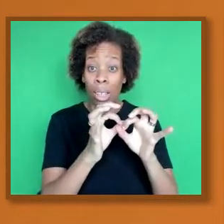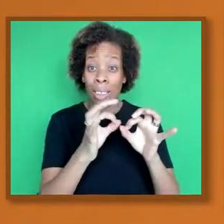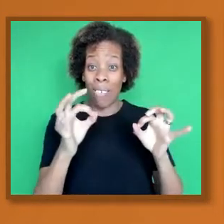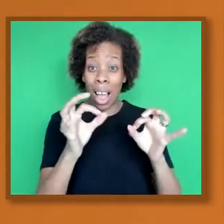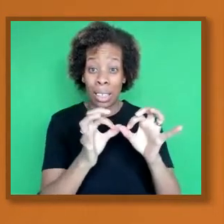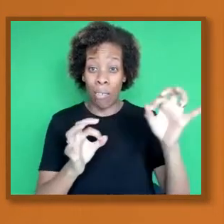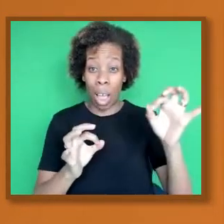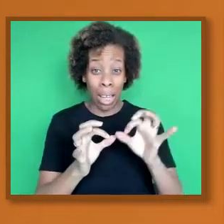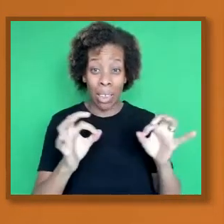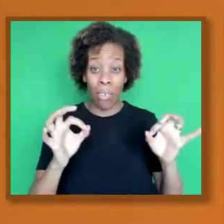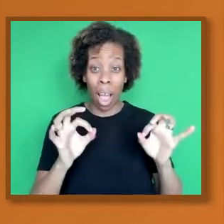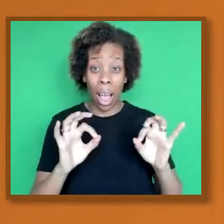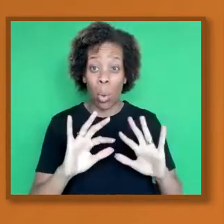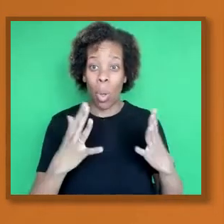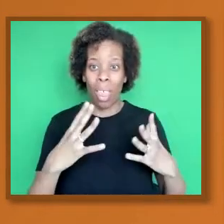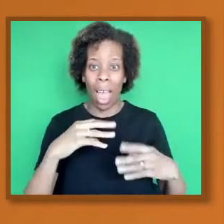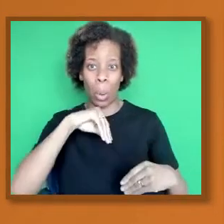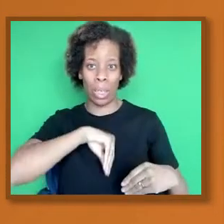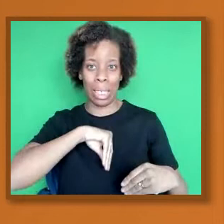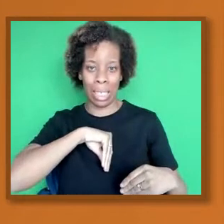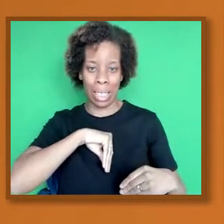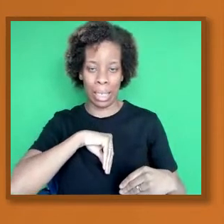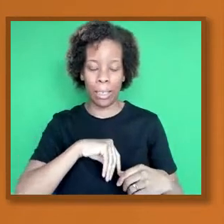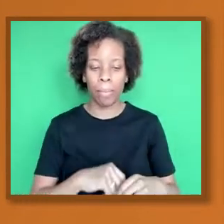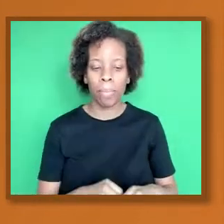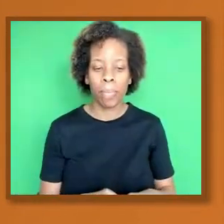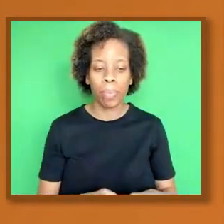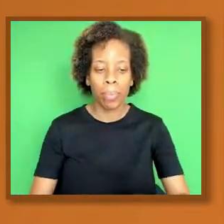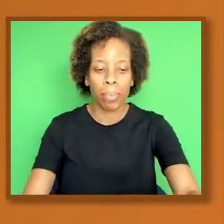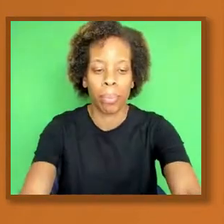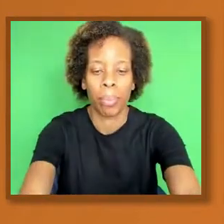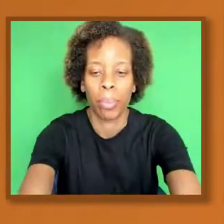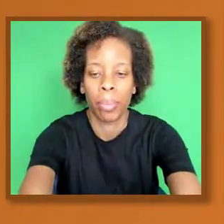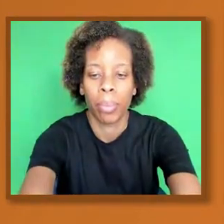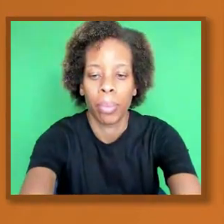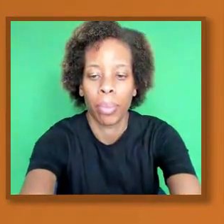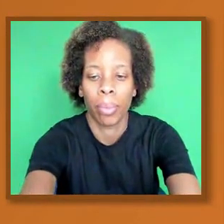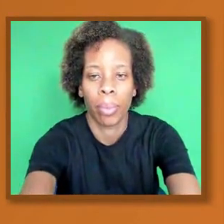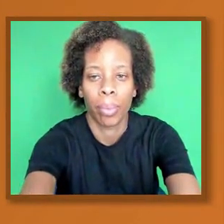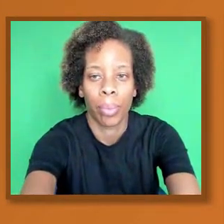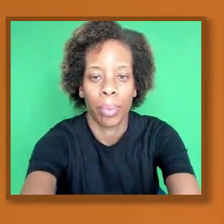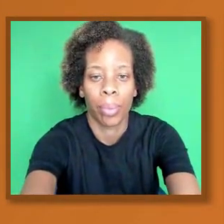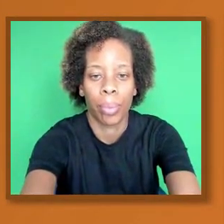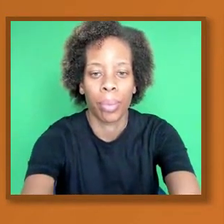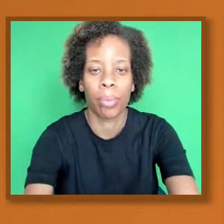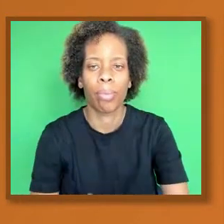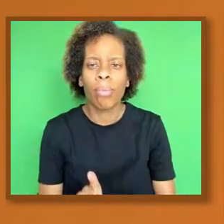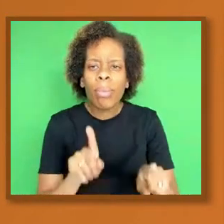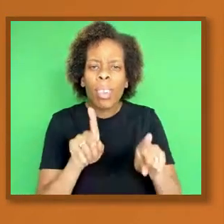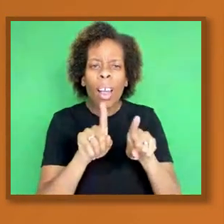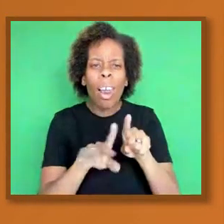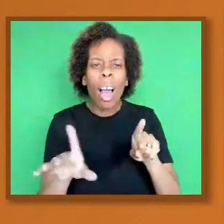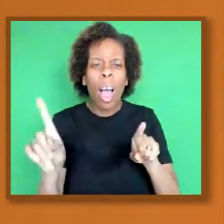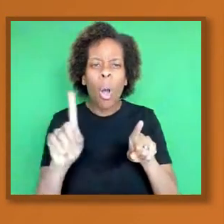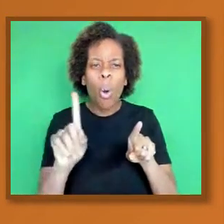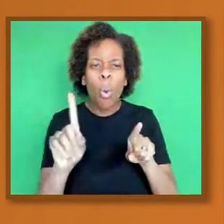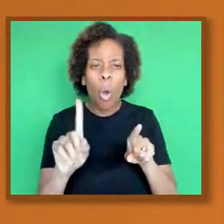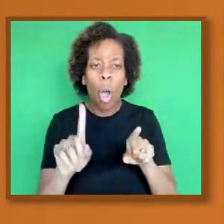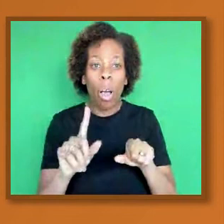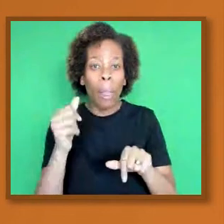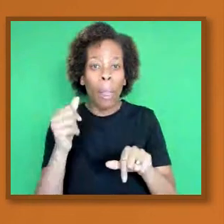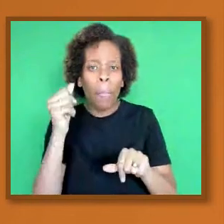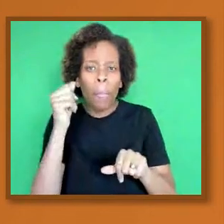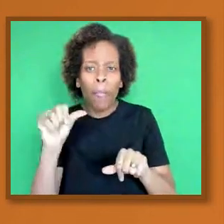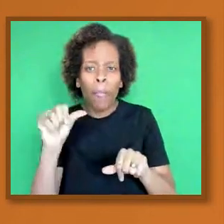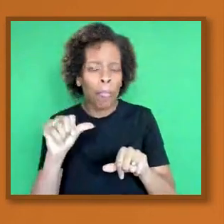they're a bit like a thief coming into someone's home. They take everything and then leave, cause destruction.